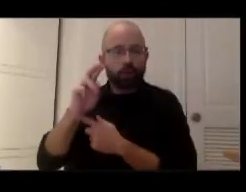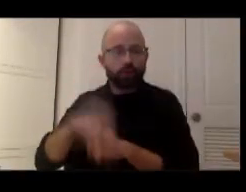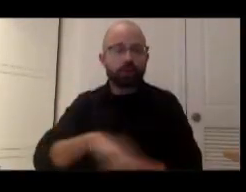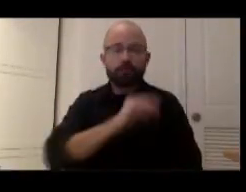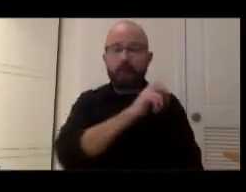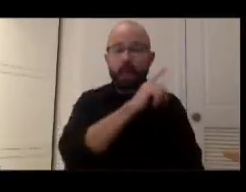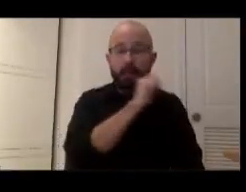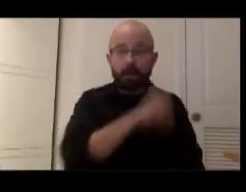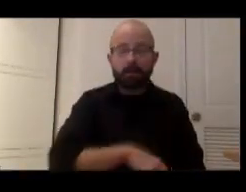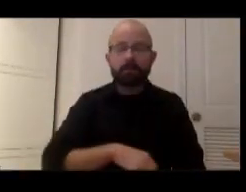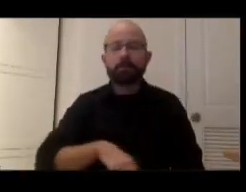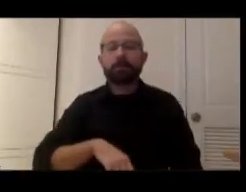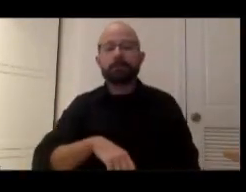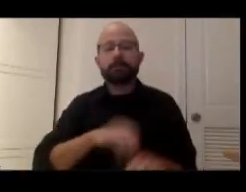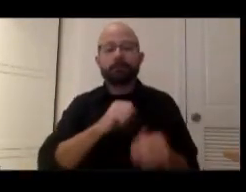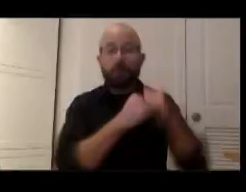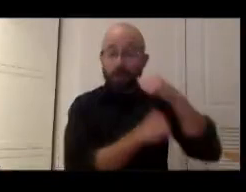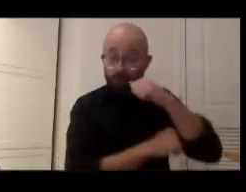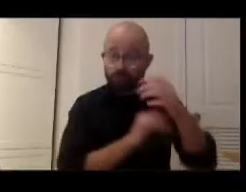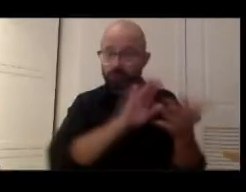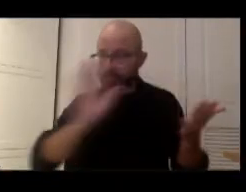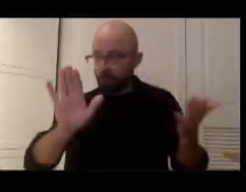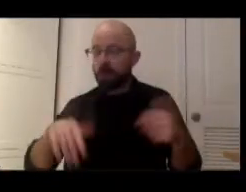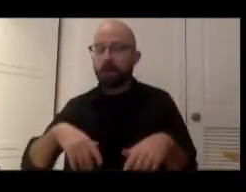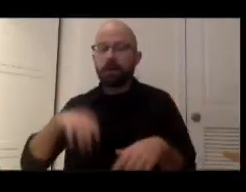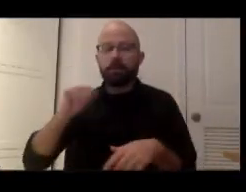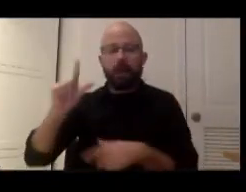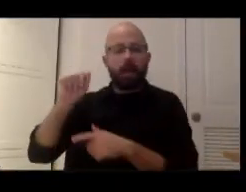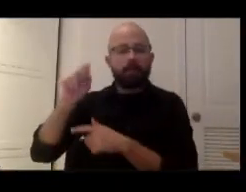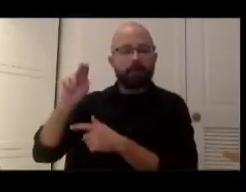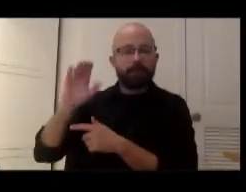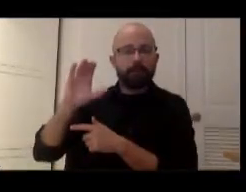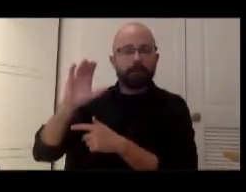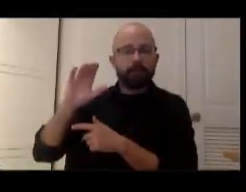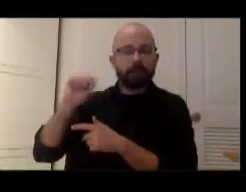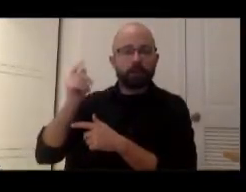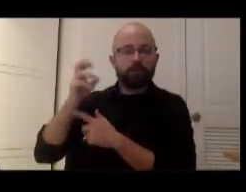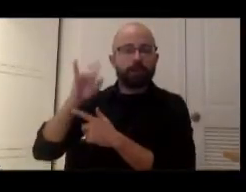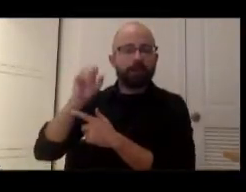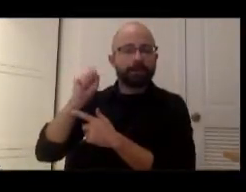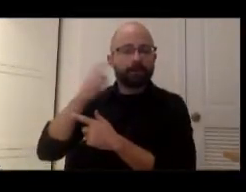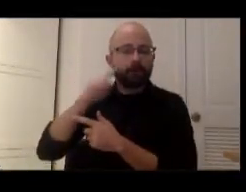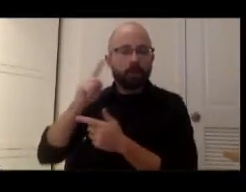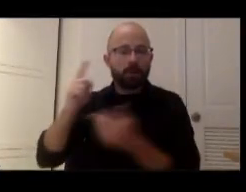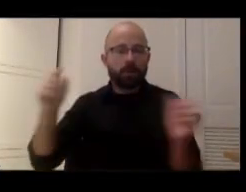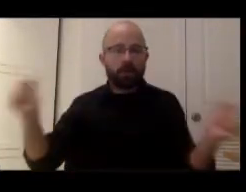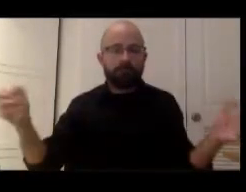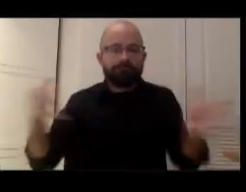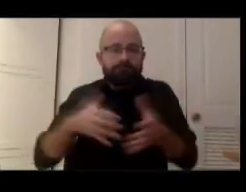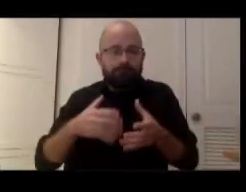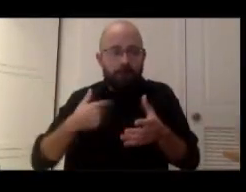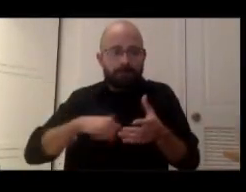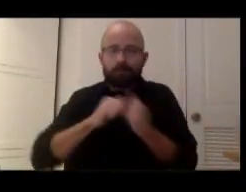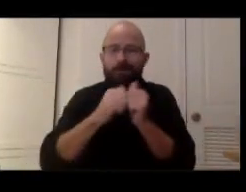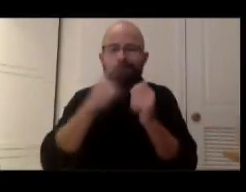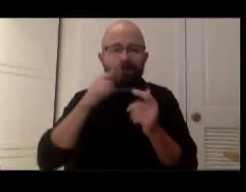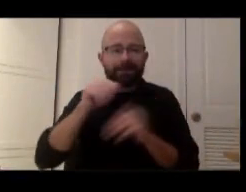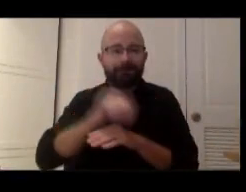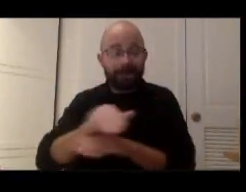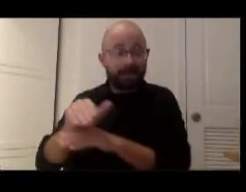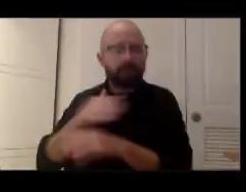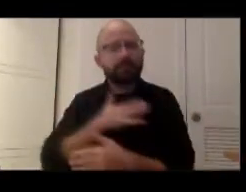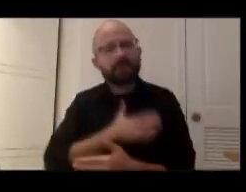Alan Curtis for uh for bringing us together this evening um please do continue to follow uh the work of these